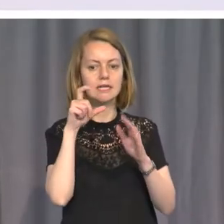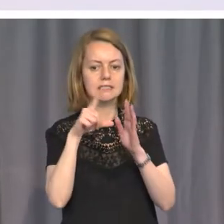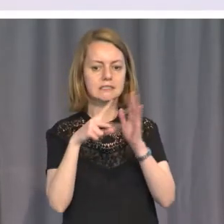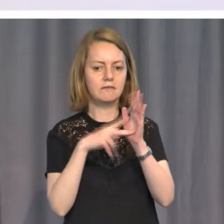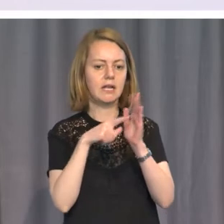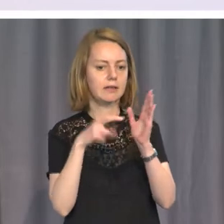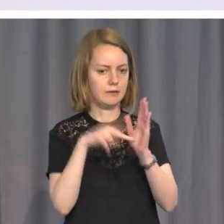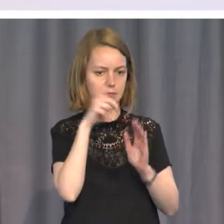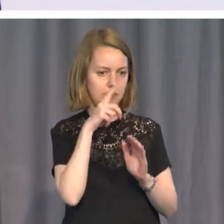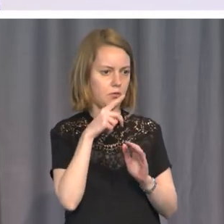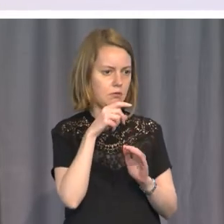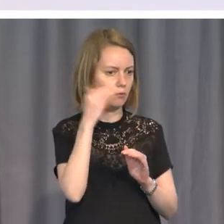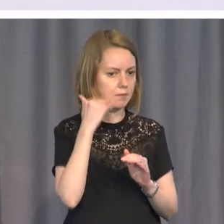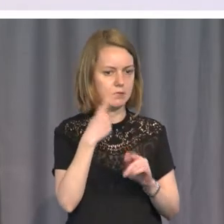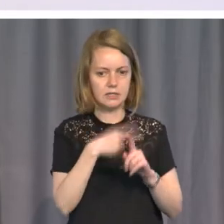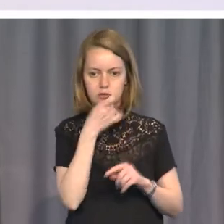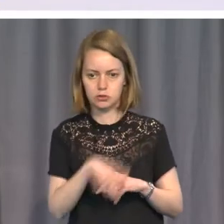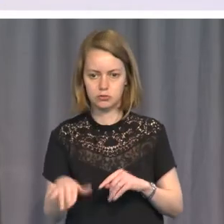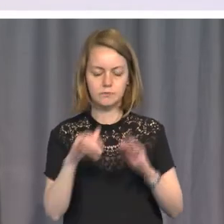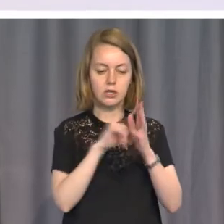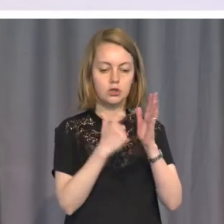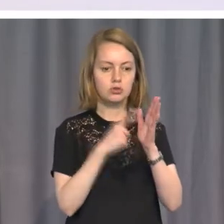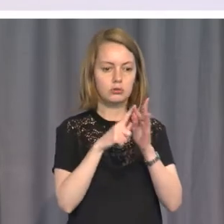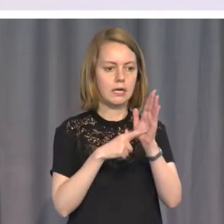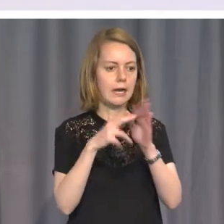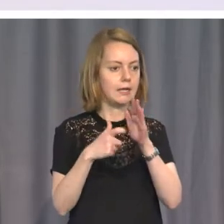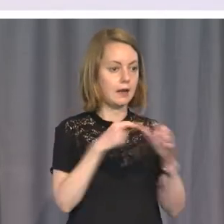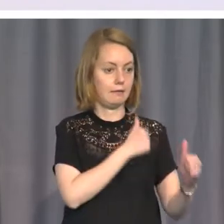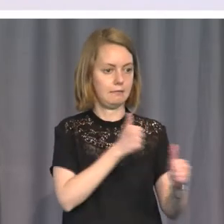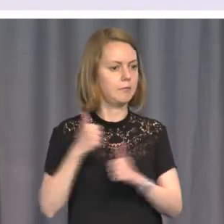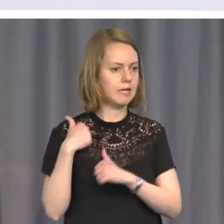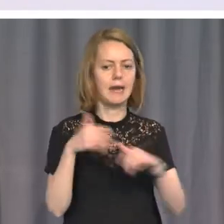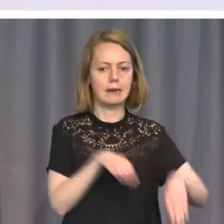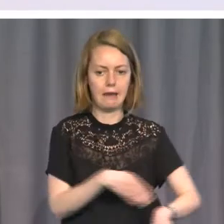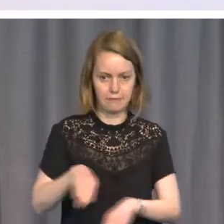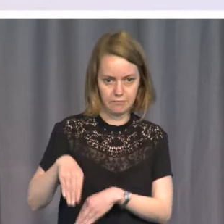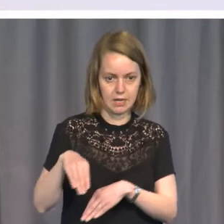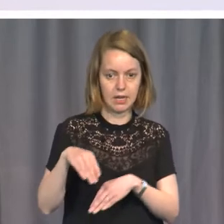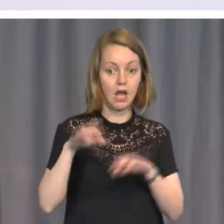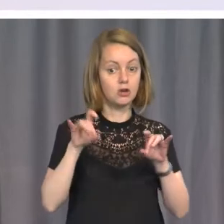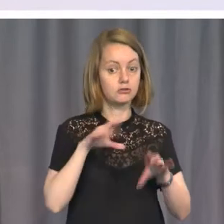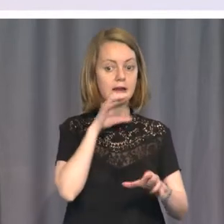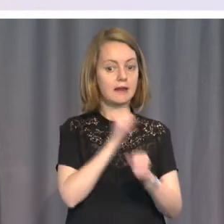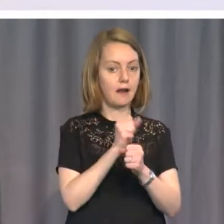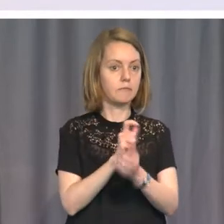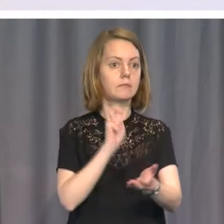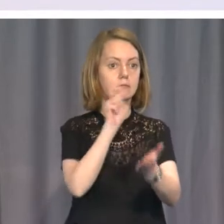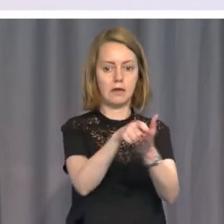men, women, and children. The Sri Lankan Navy, the beneficiary of the Australian gunboats,